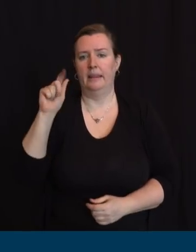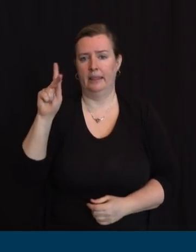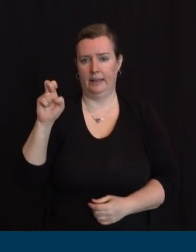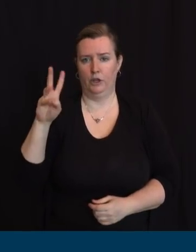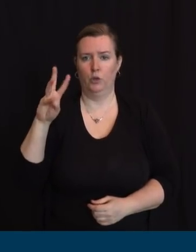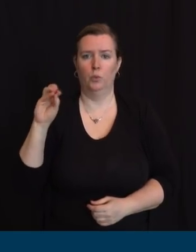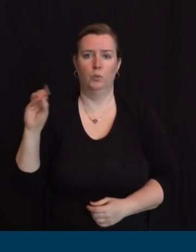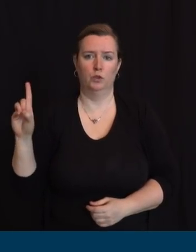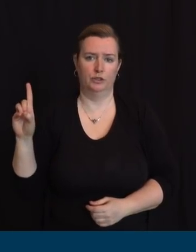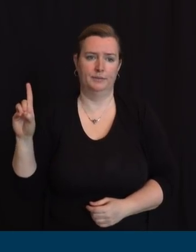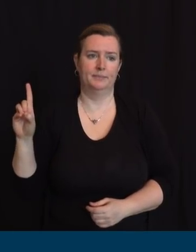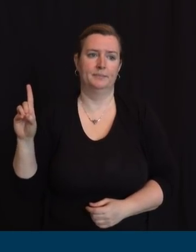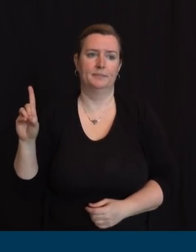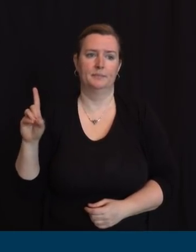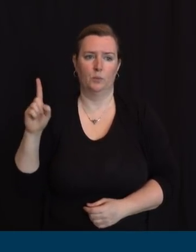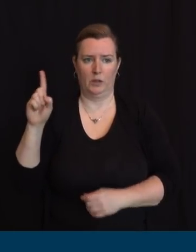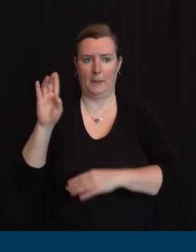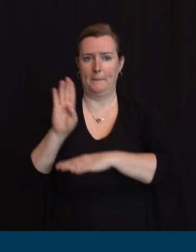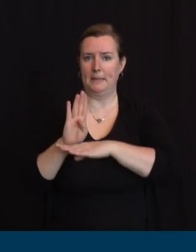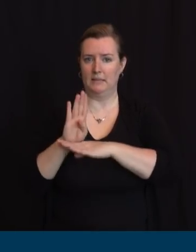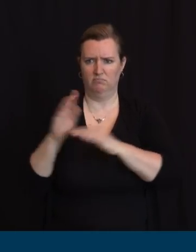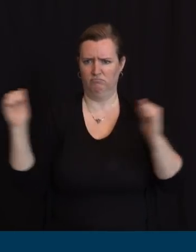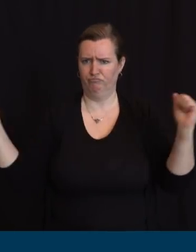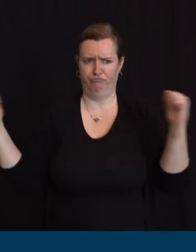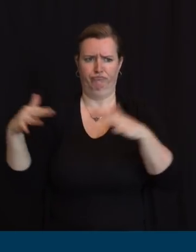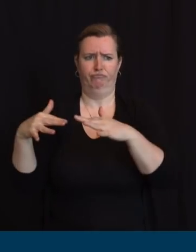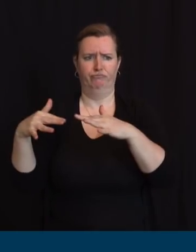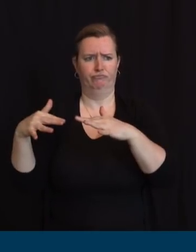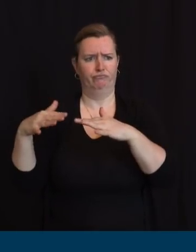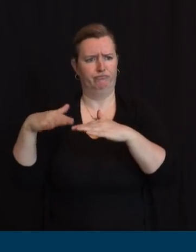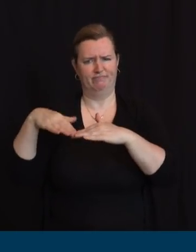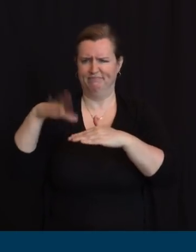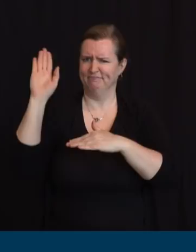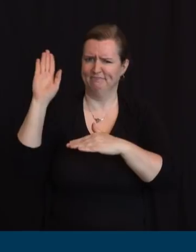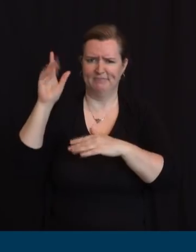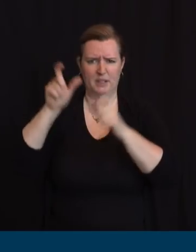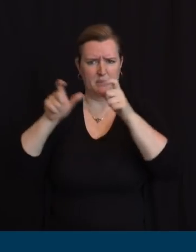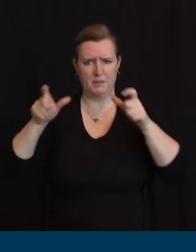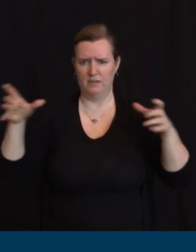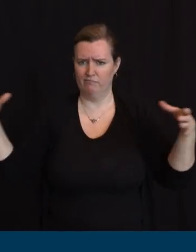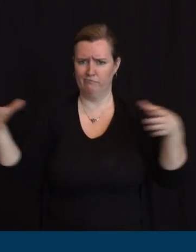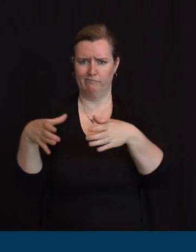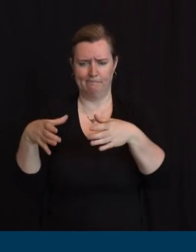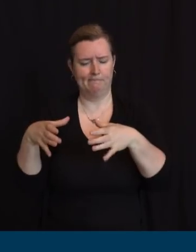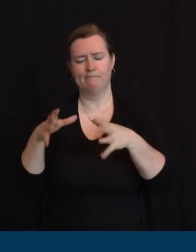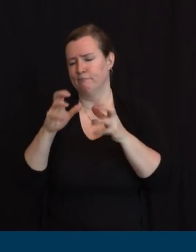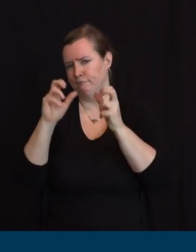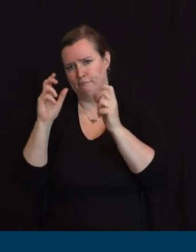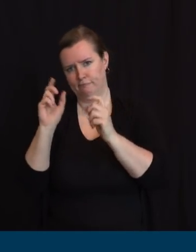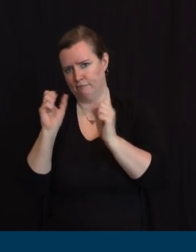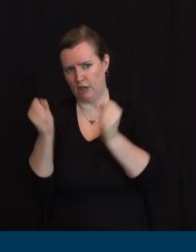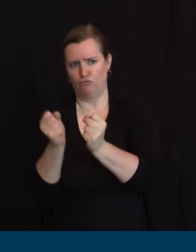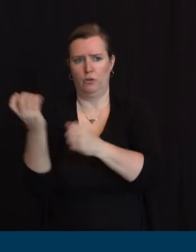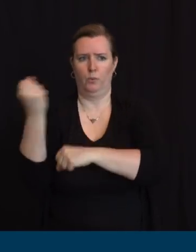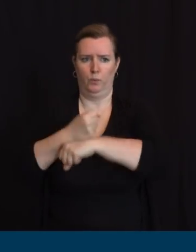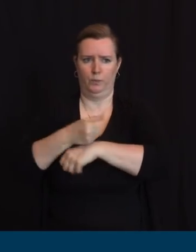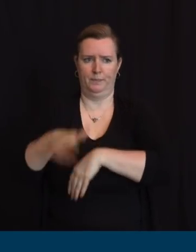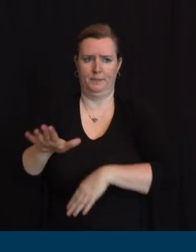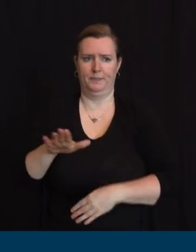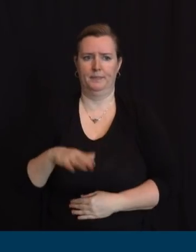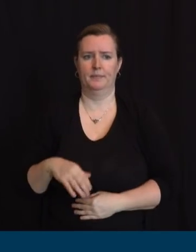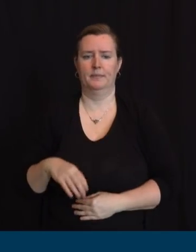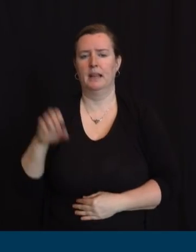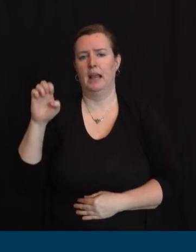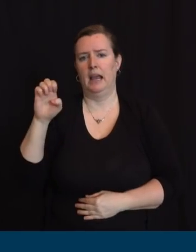gathered at that establishment. And in Camden, the subject of a domestic, arrested for a domestic violent,